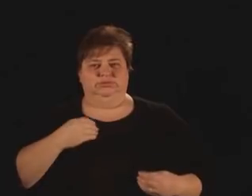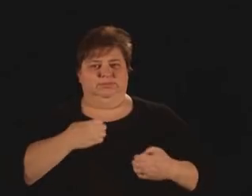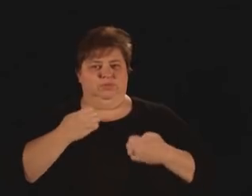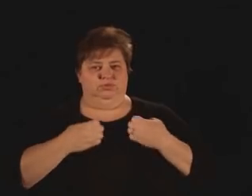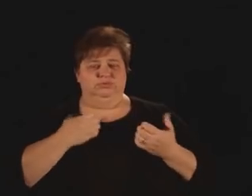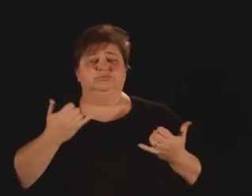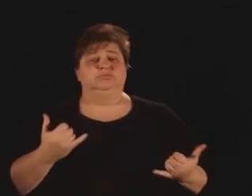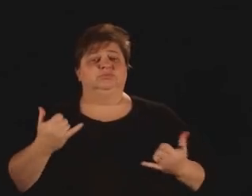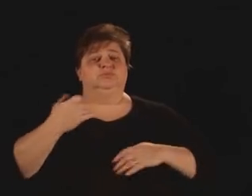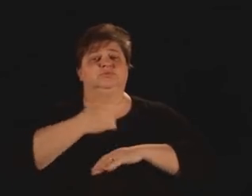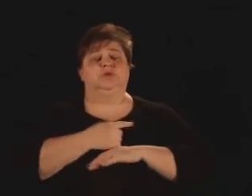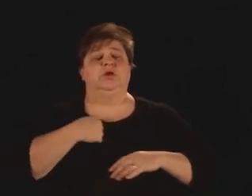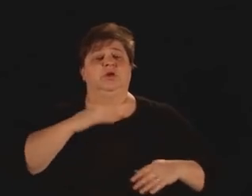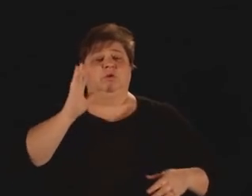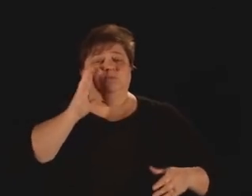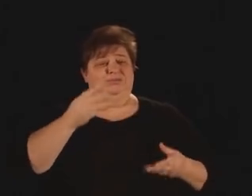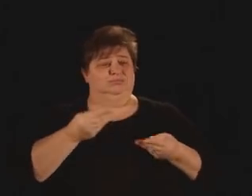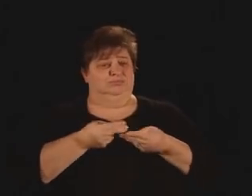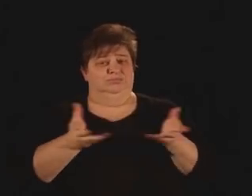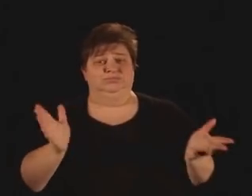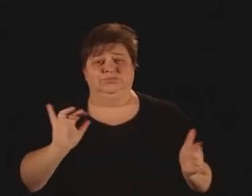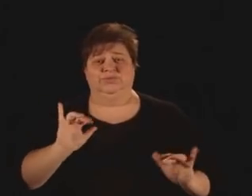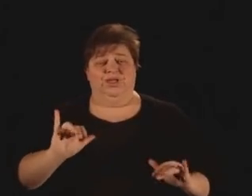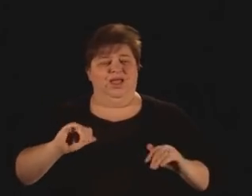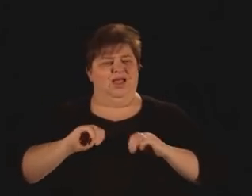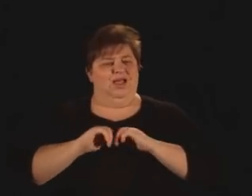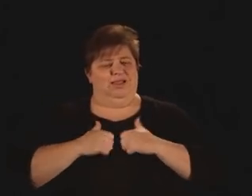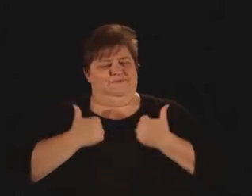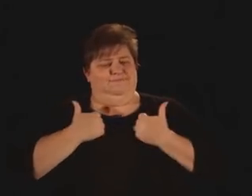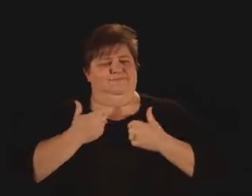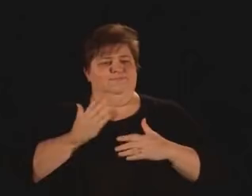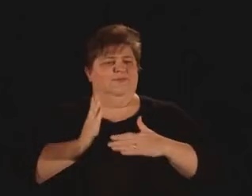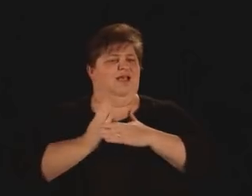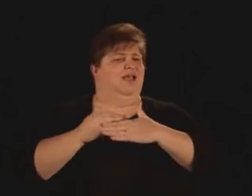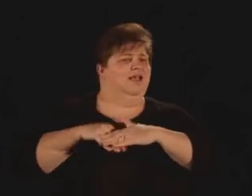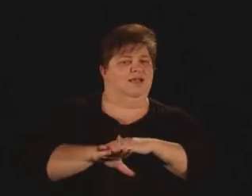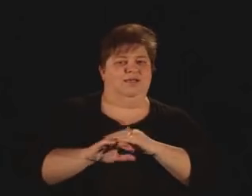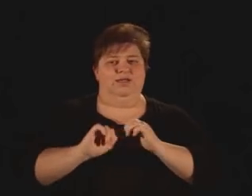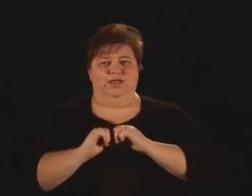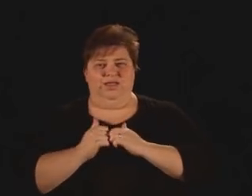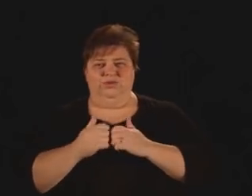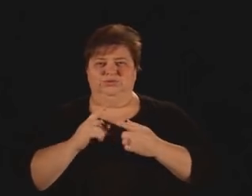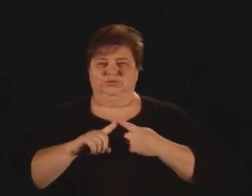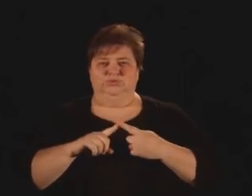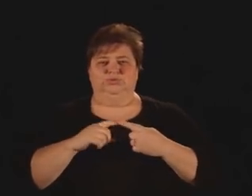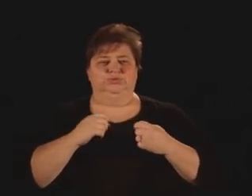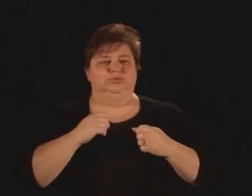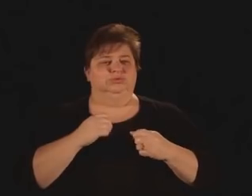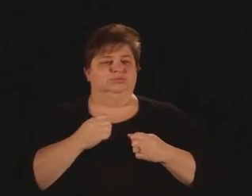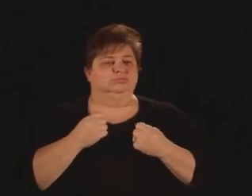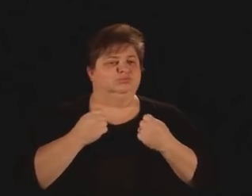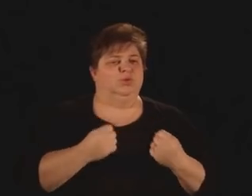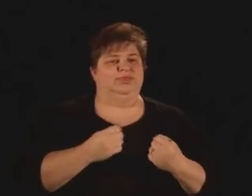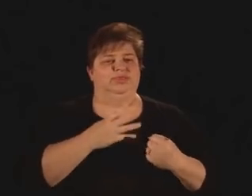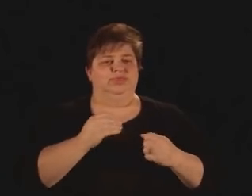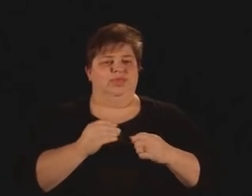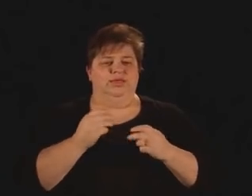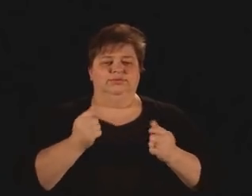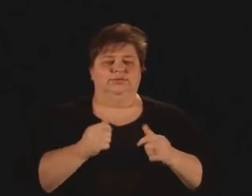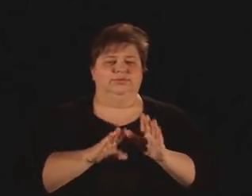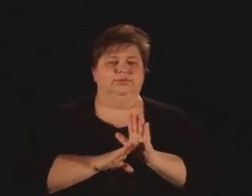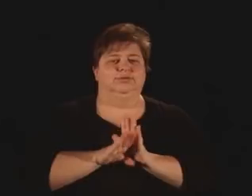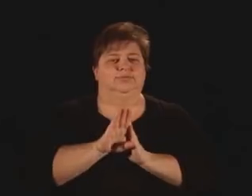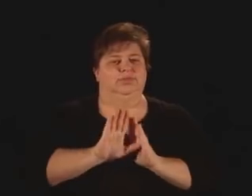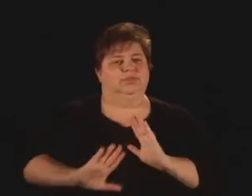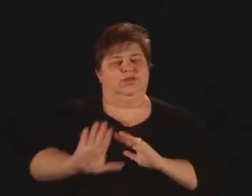So today, I'm going to offer you a life hack. How to dramatically and instantly enrich someone's life.